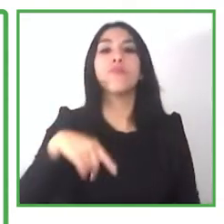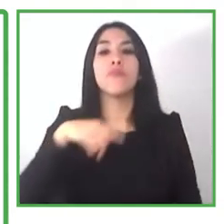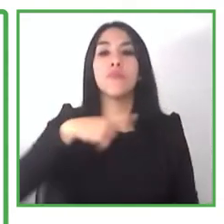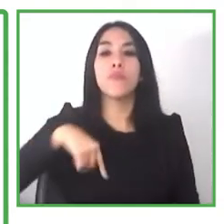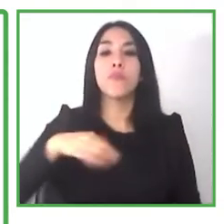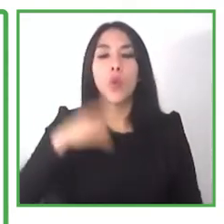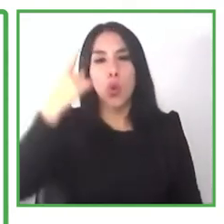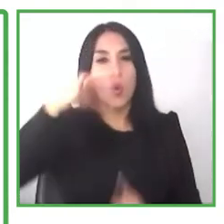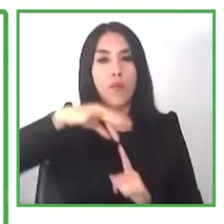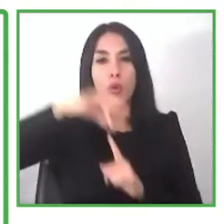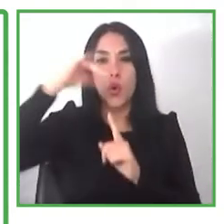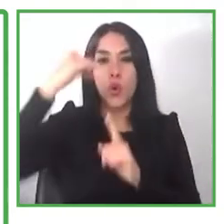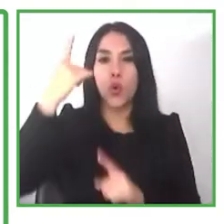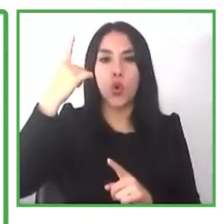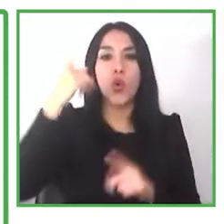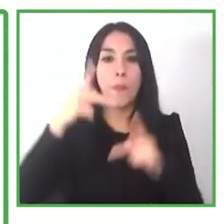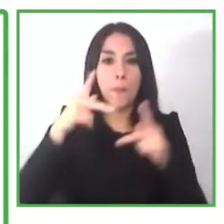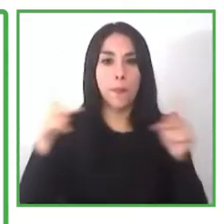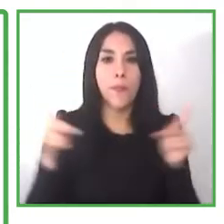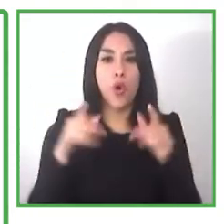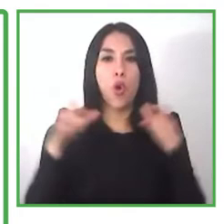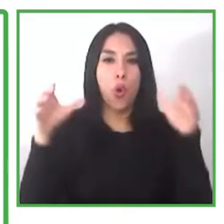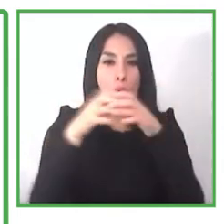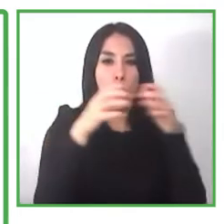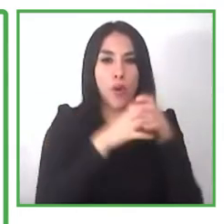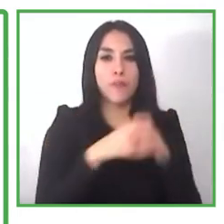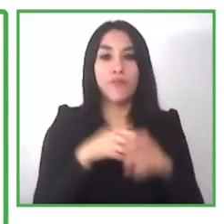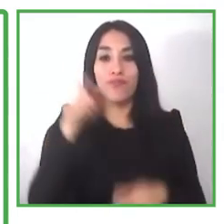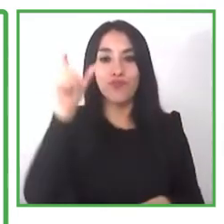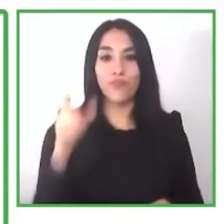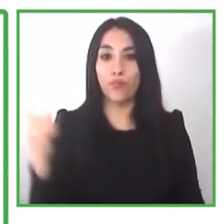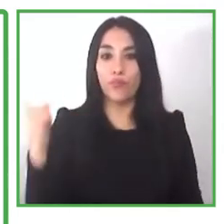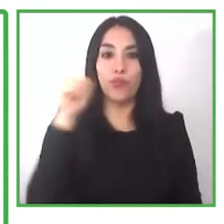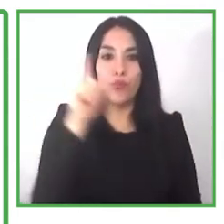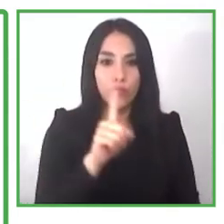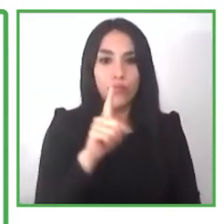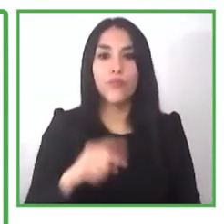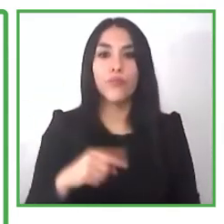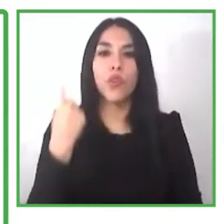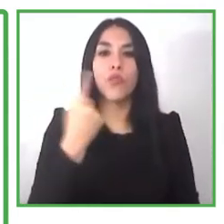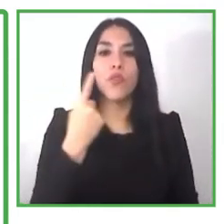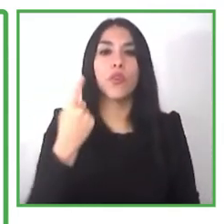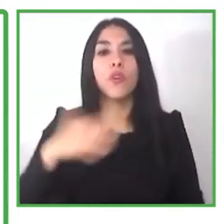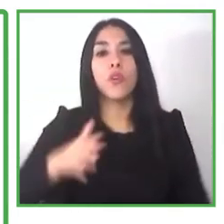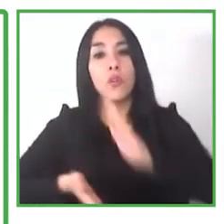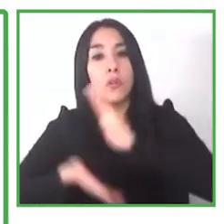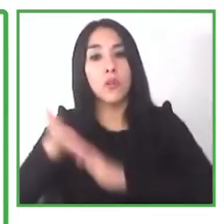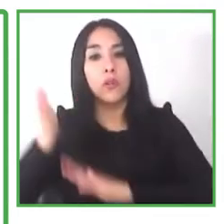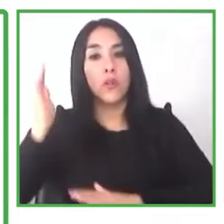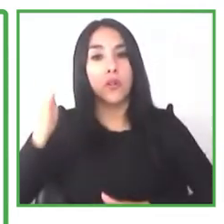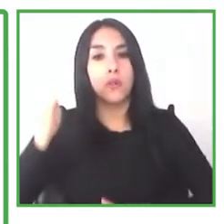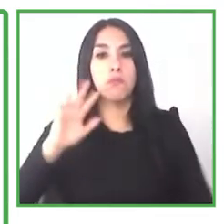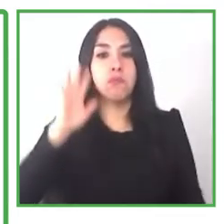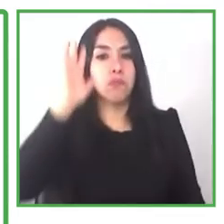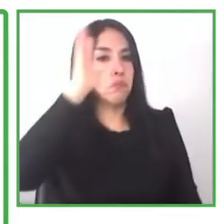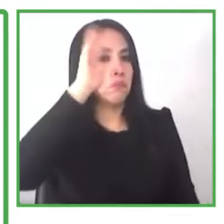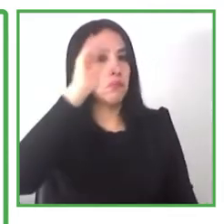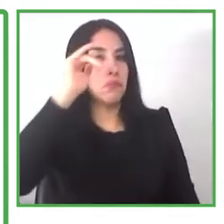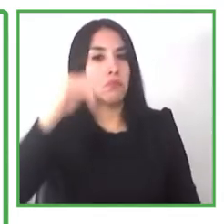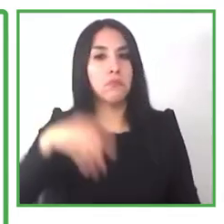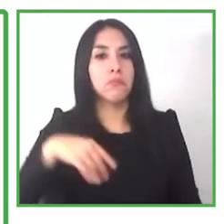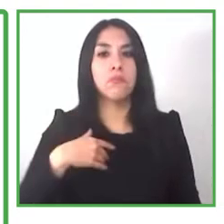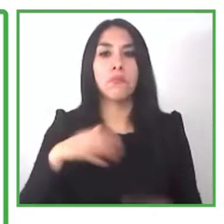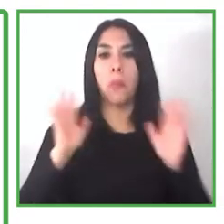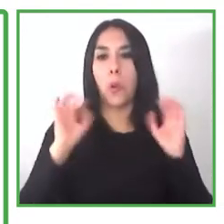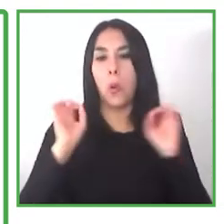organizations where our young adults become employed we negotiate real work for fair pay um